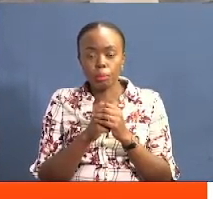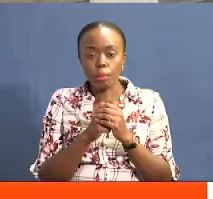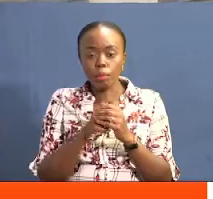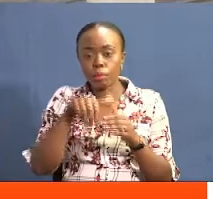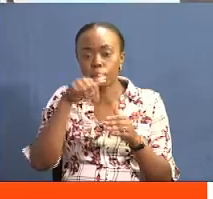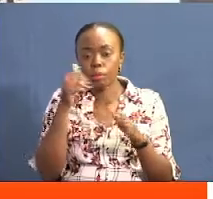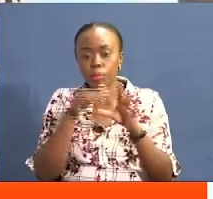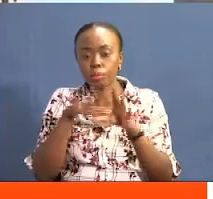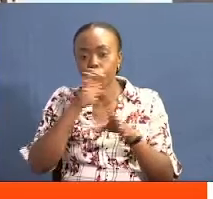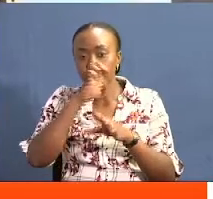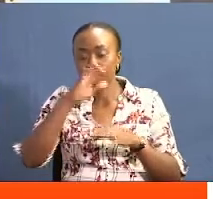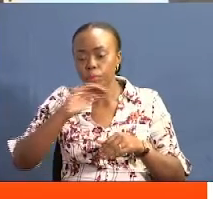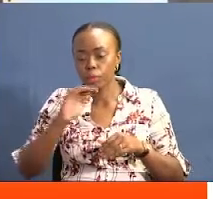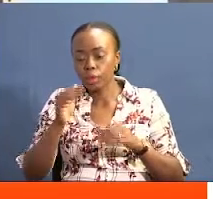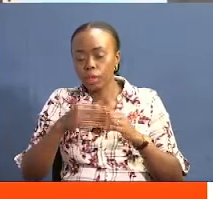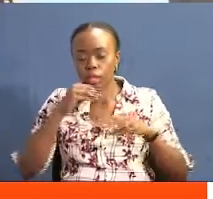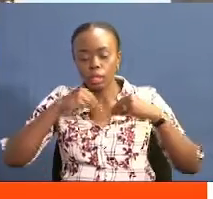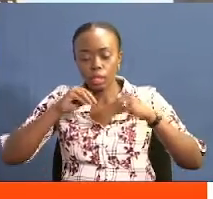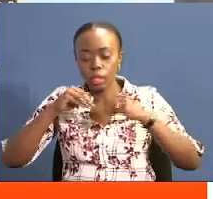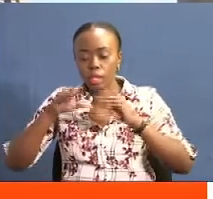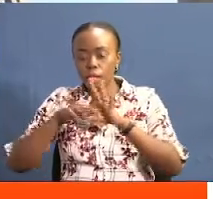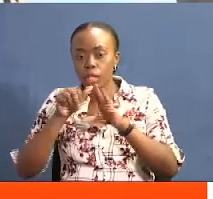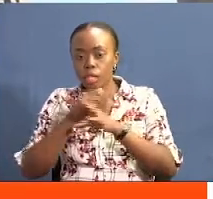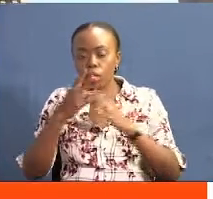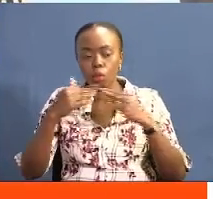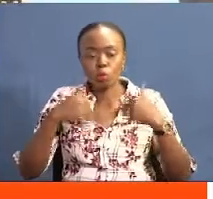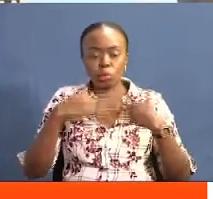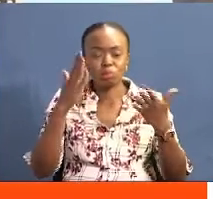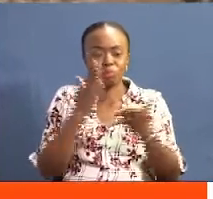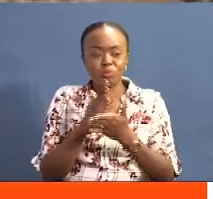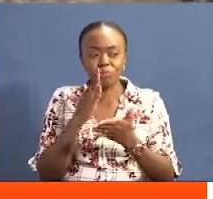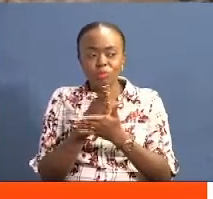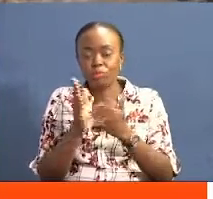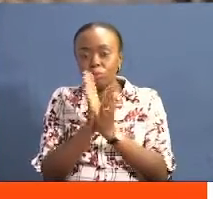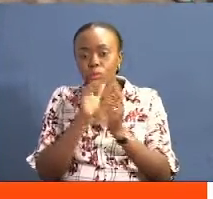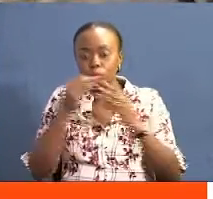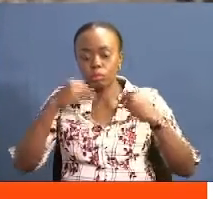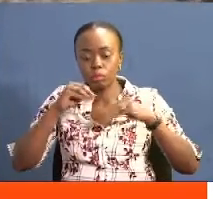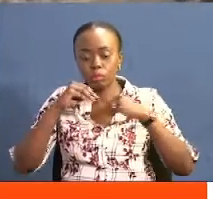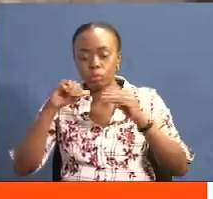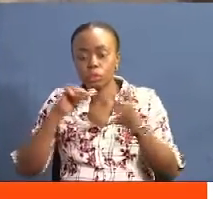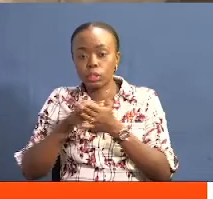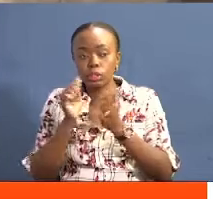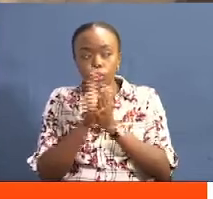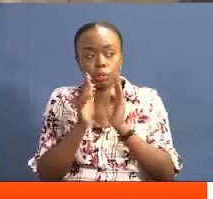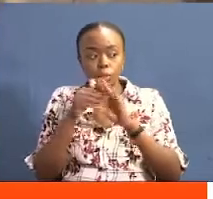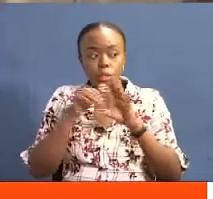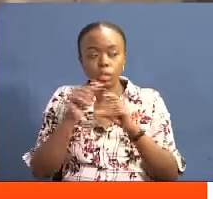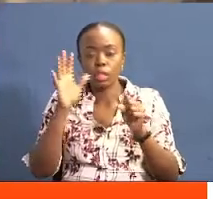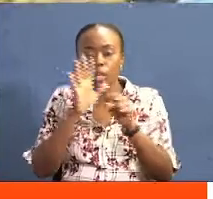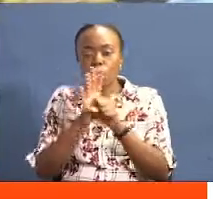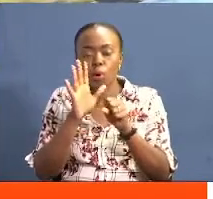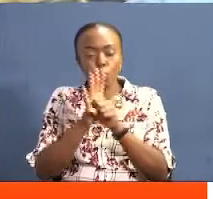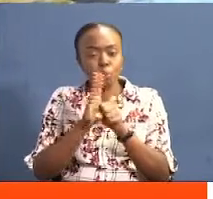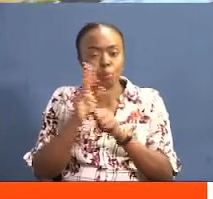Elsewhere in Embo County, market merchants in Kangaroo have condemned an abandoned modern market that costs taxpayers millions of